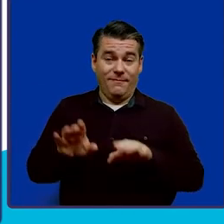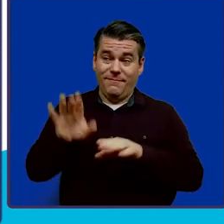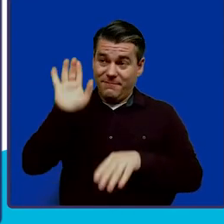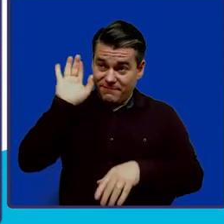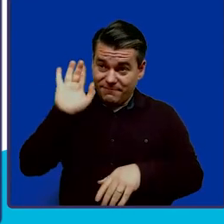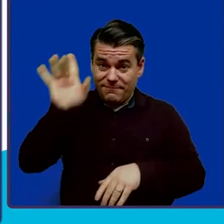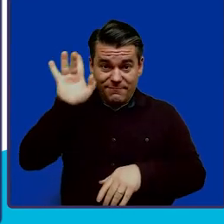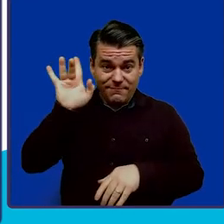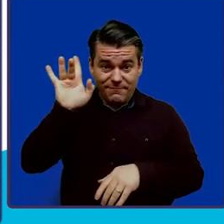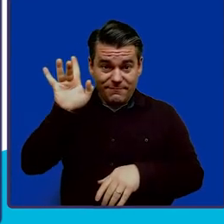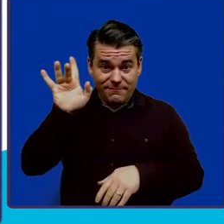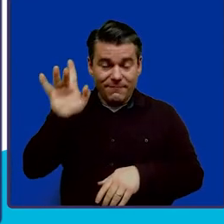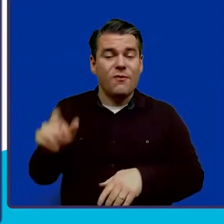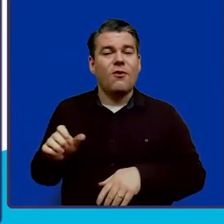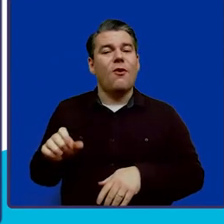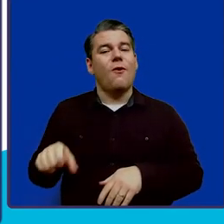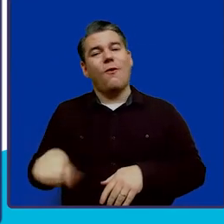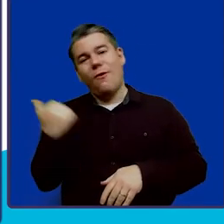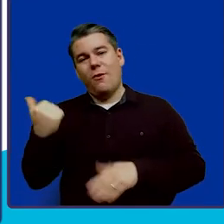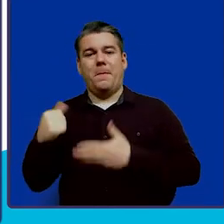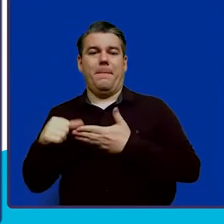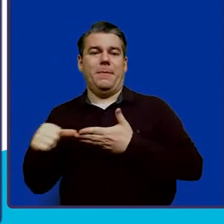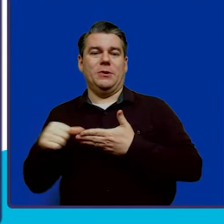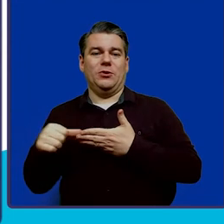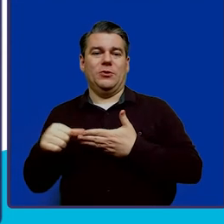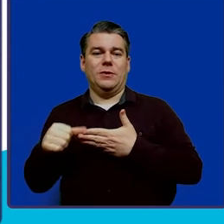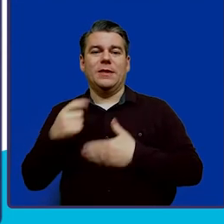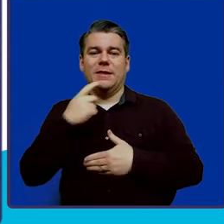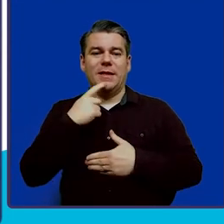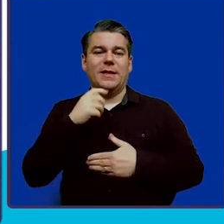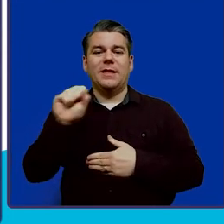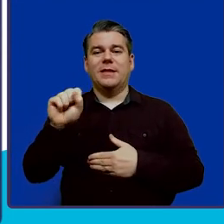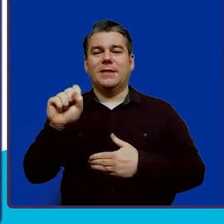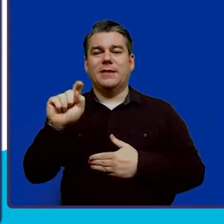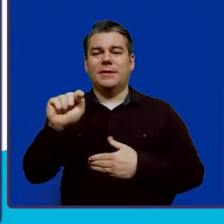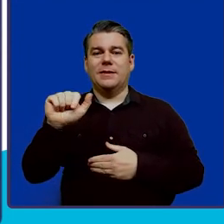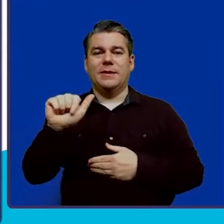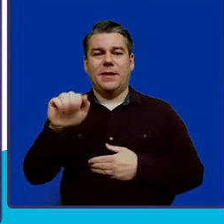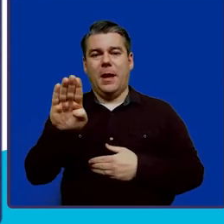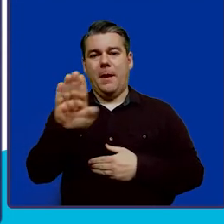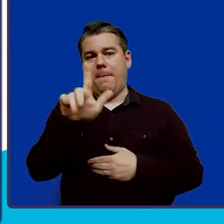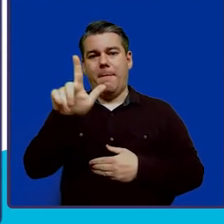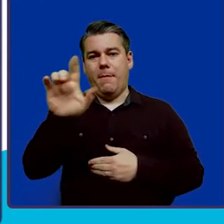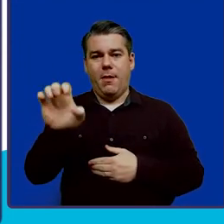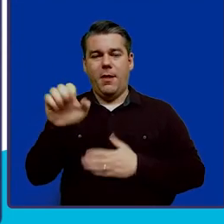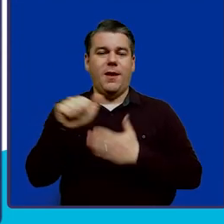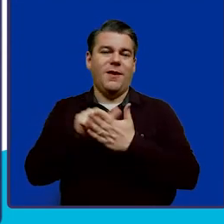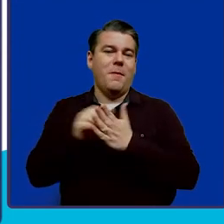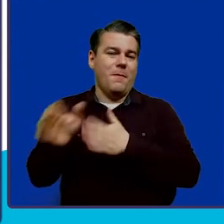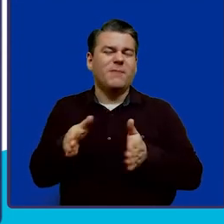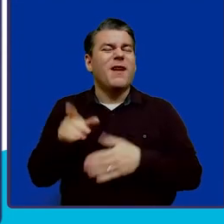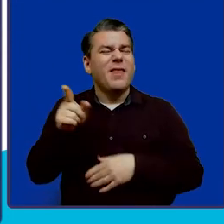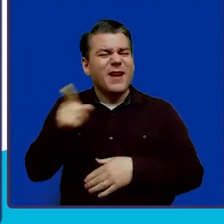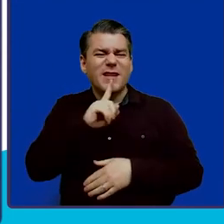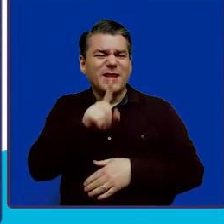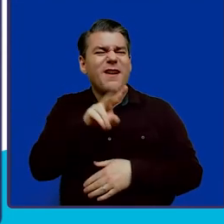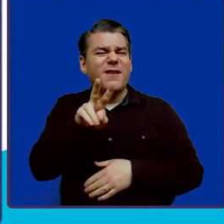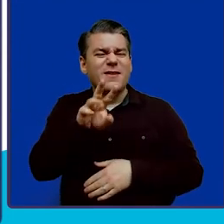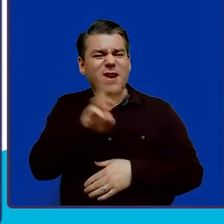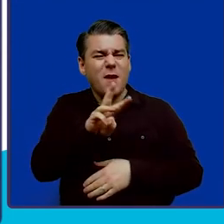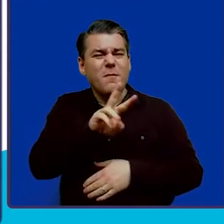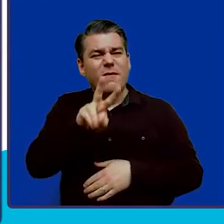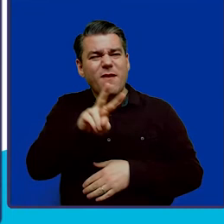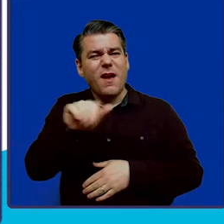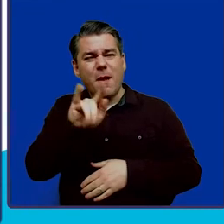takes you to a separate page and that will read stable account plan. Again, this is WB-ABLE's partner